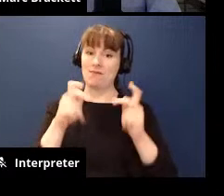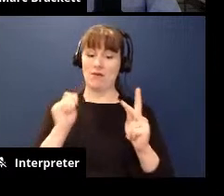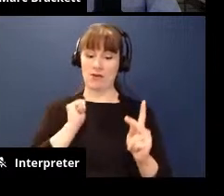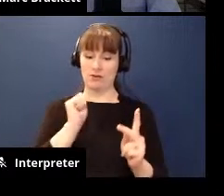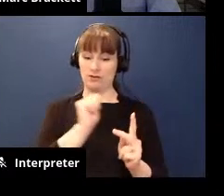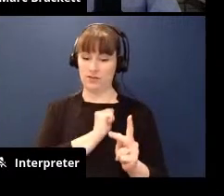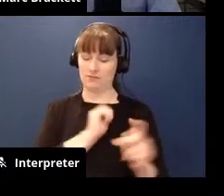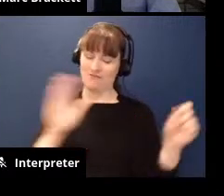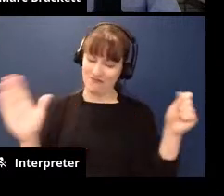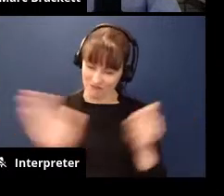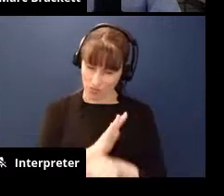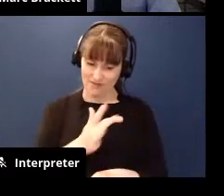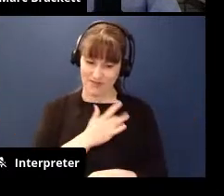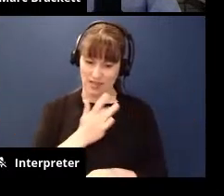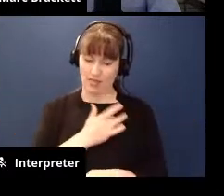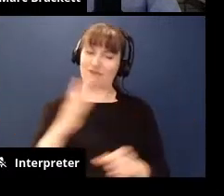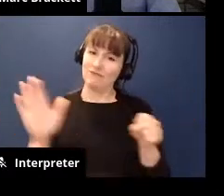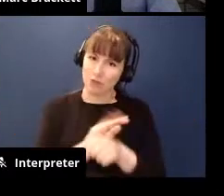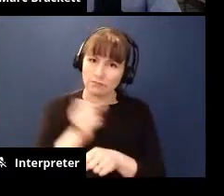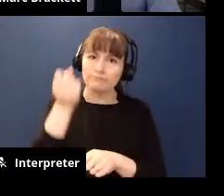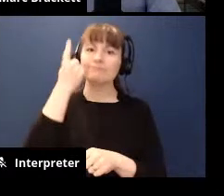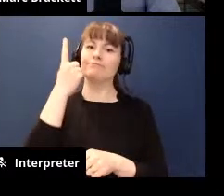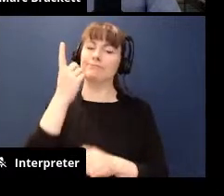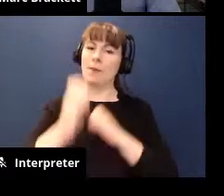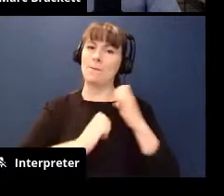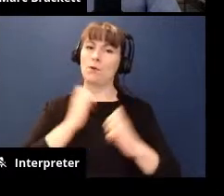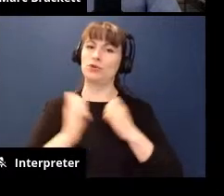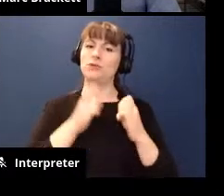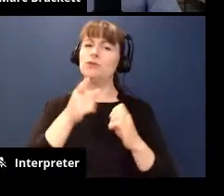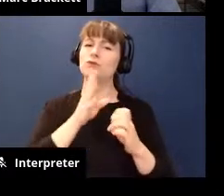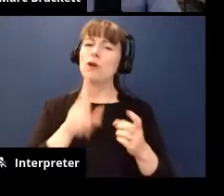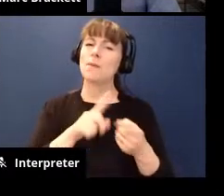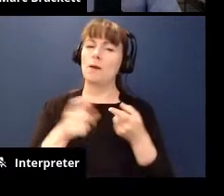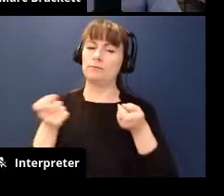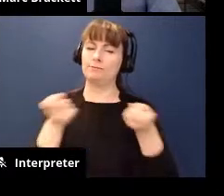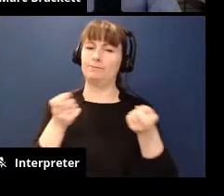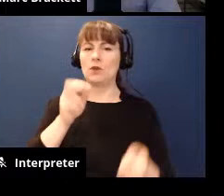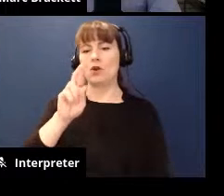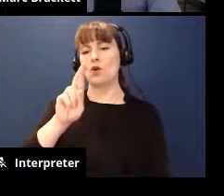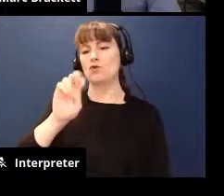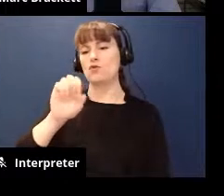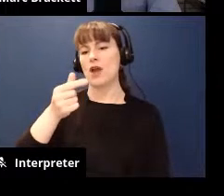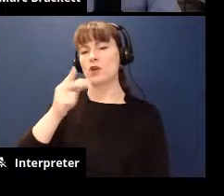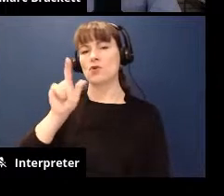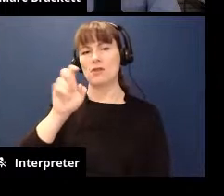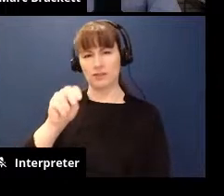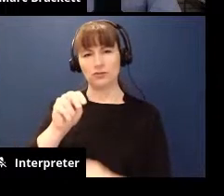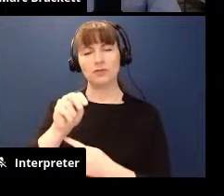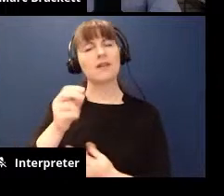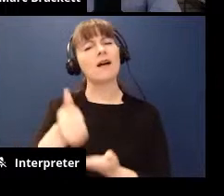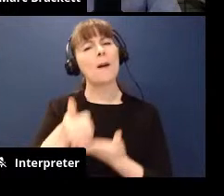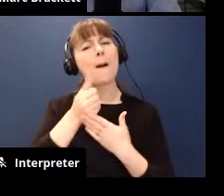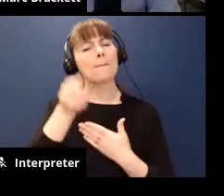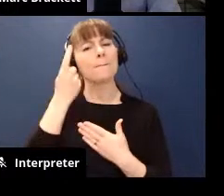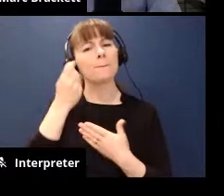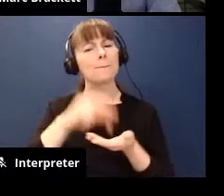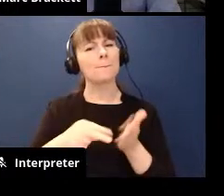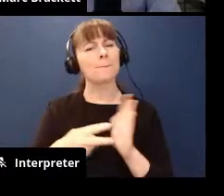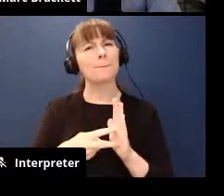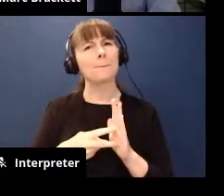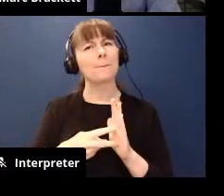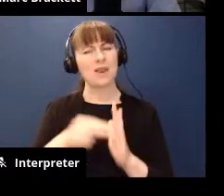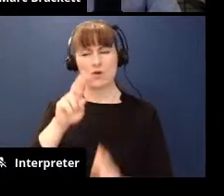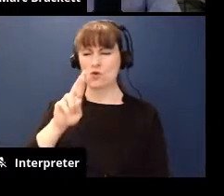acknowledge our emotions you like the title of this is about regulation of emotion yes so can you help us understand more like what do you mean by